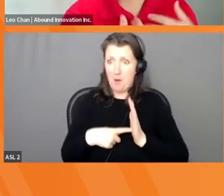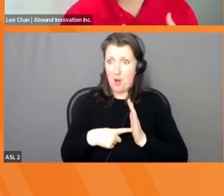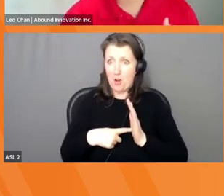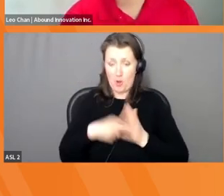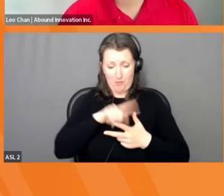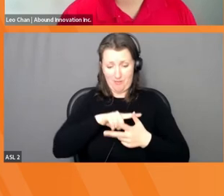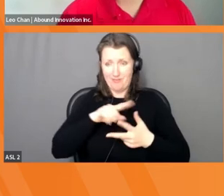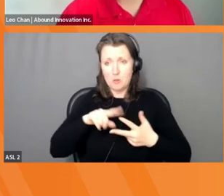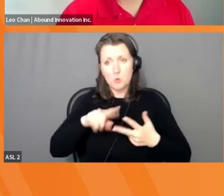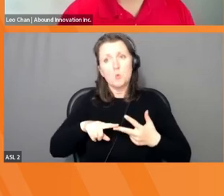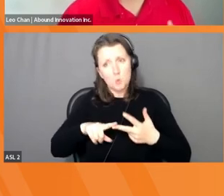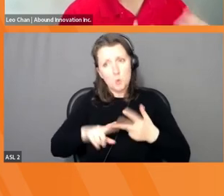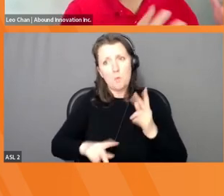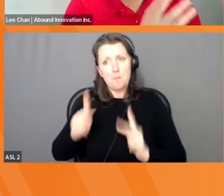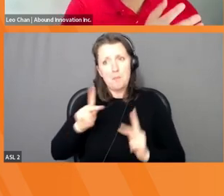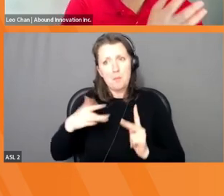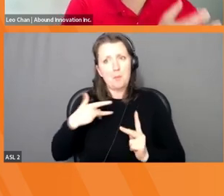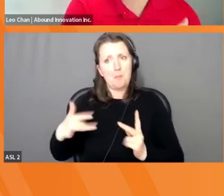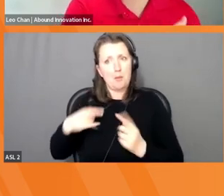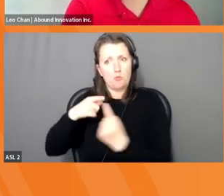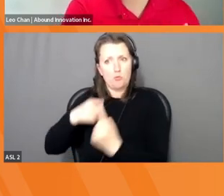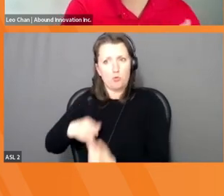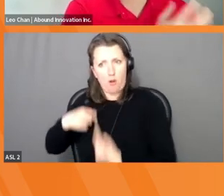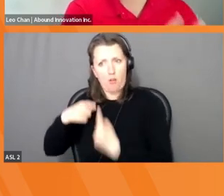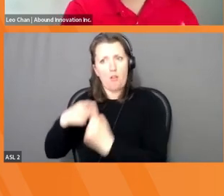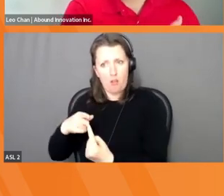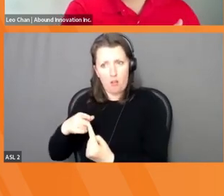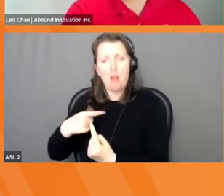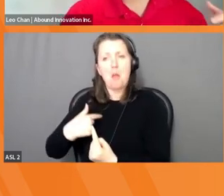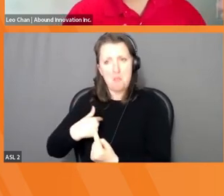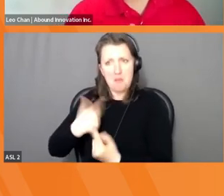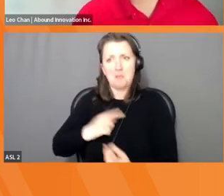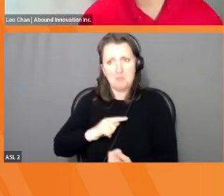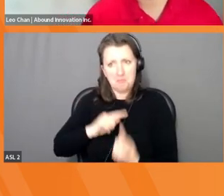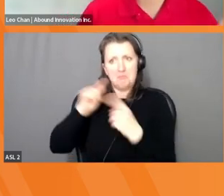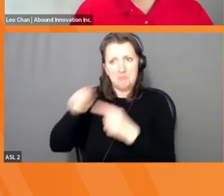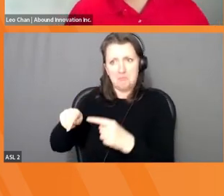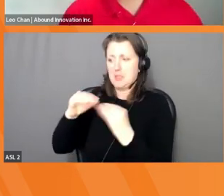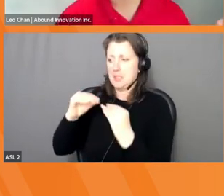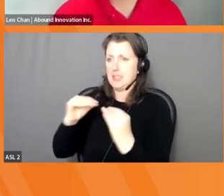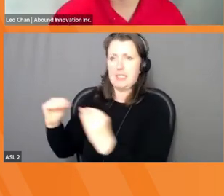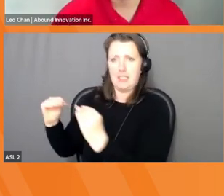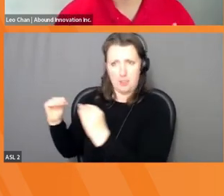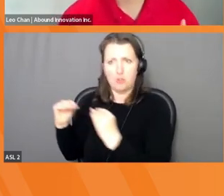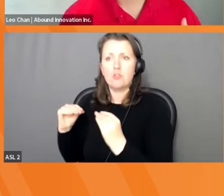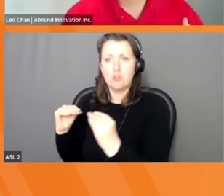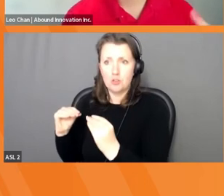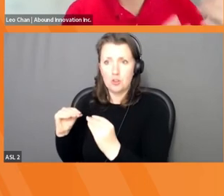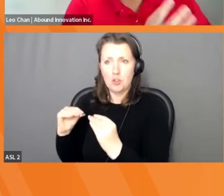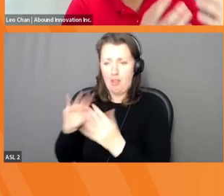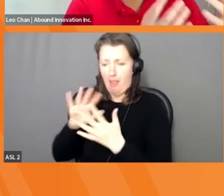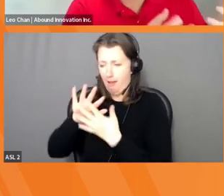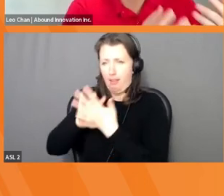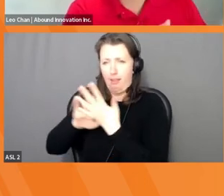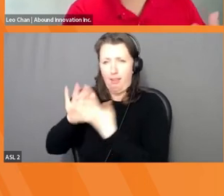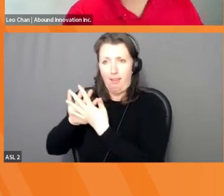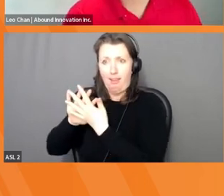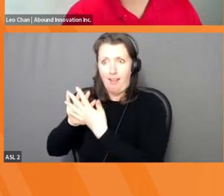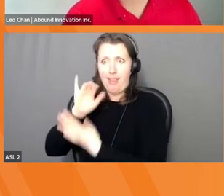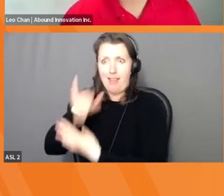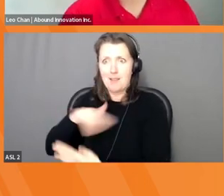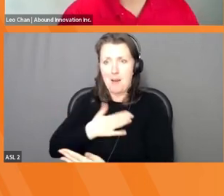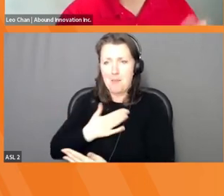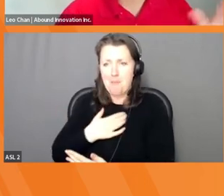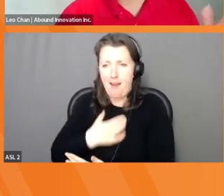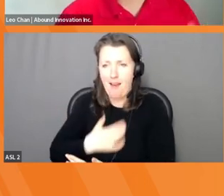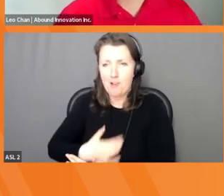end in the experiences that I've had to teach people how to do that fuzzy stuff. I like the fuzzy stuff, personally, I think it's fun. But that's where a lot of people